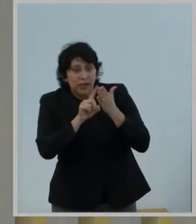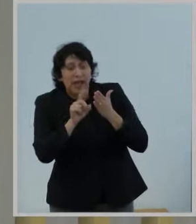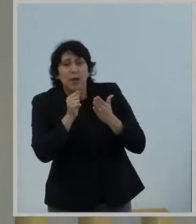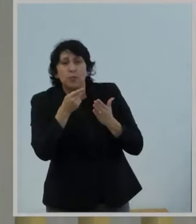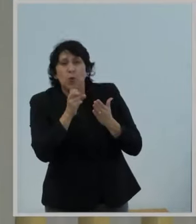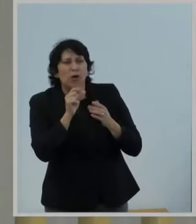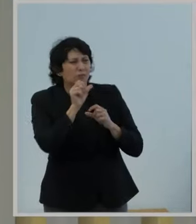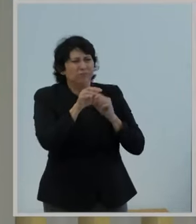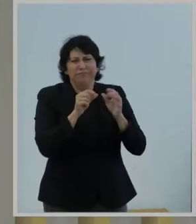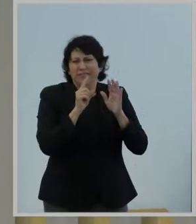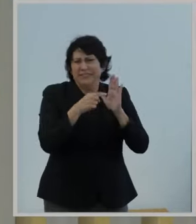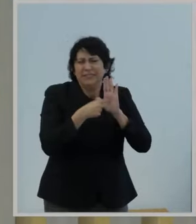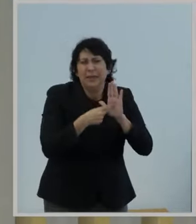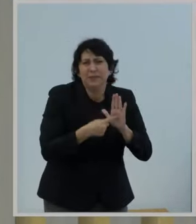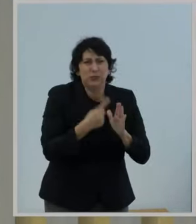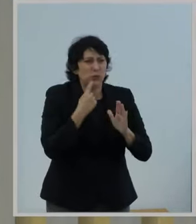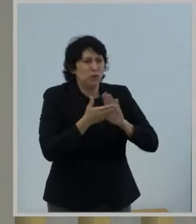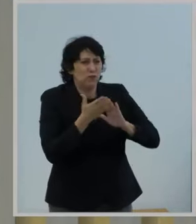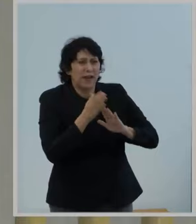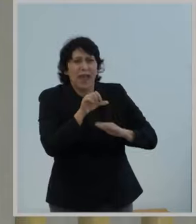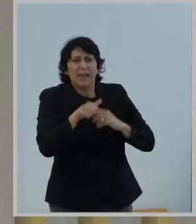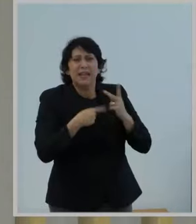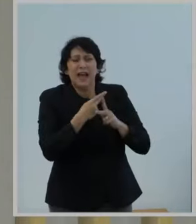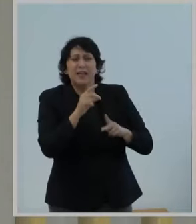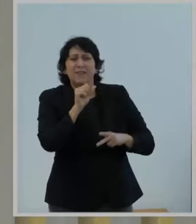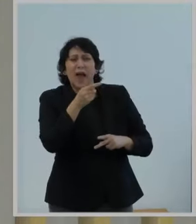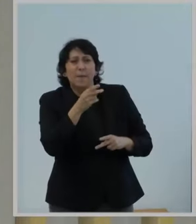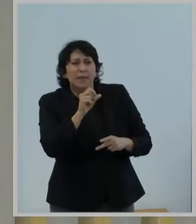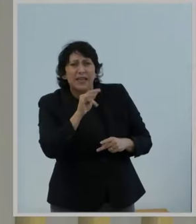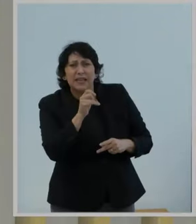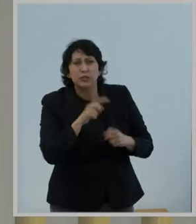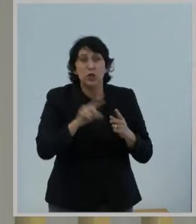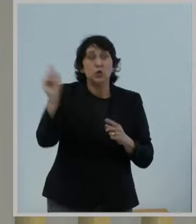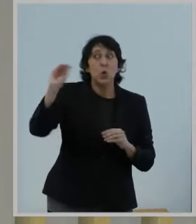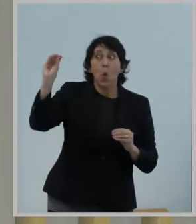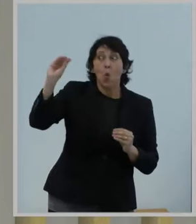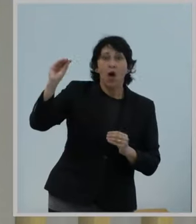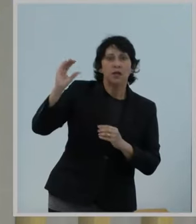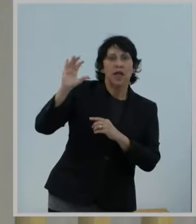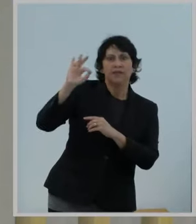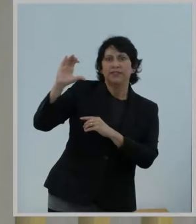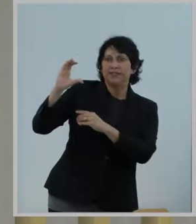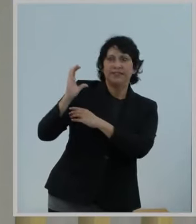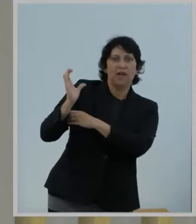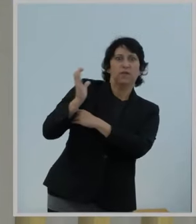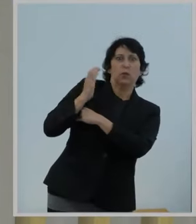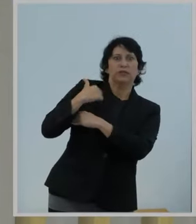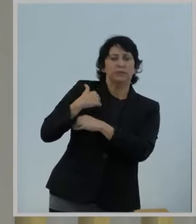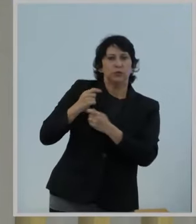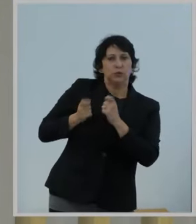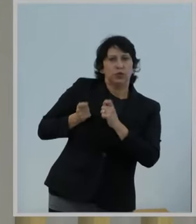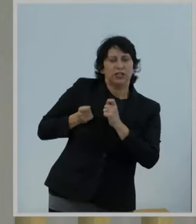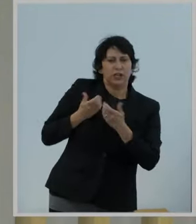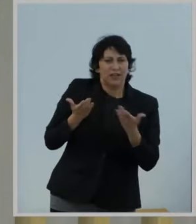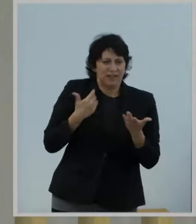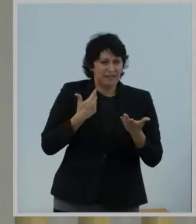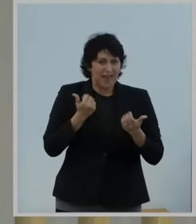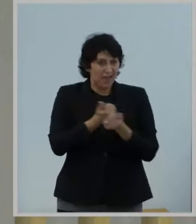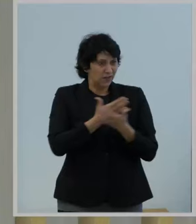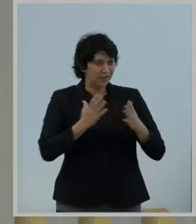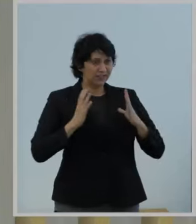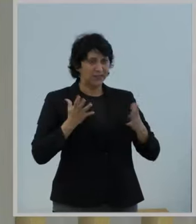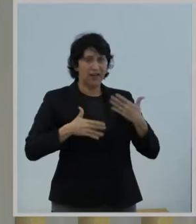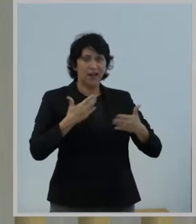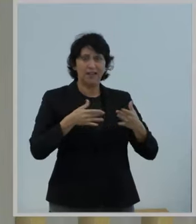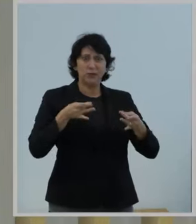any application you want without your ISP forcing you to use slow routing. All those things happened through normal marketplace operations and